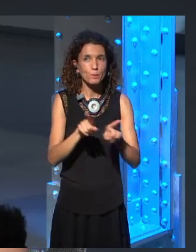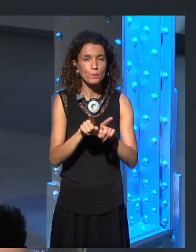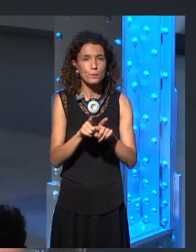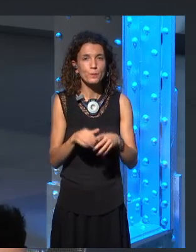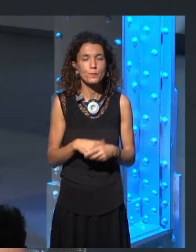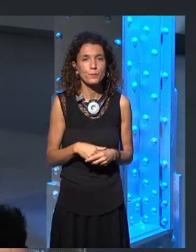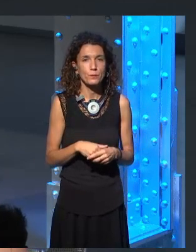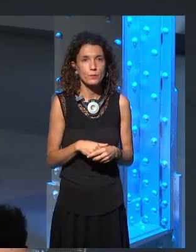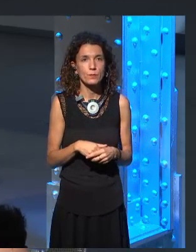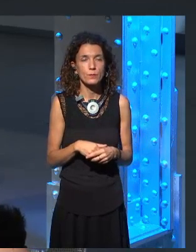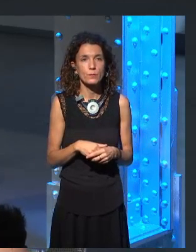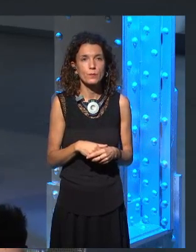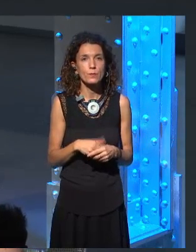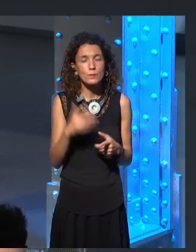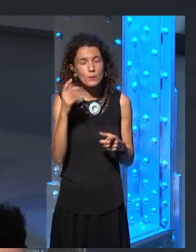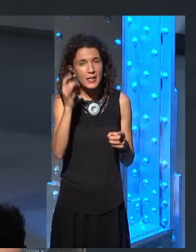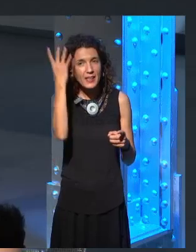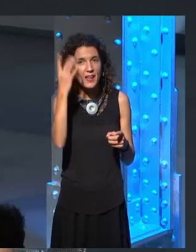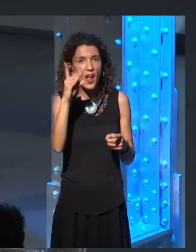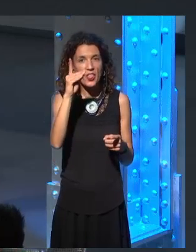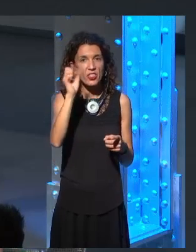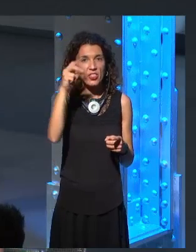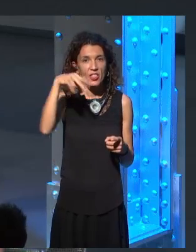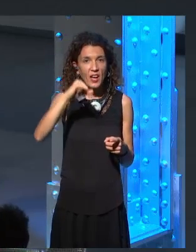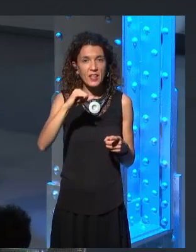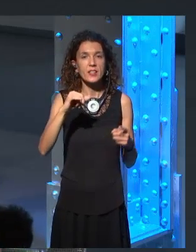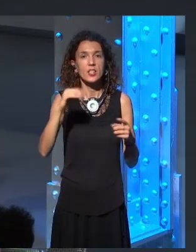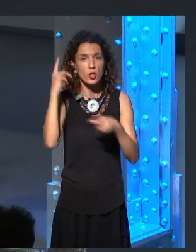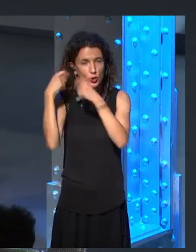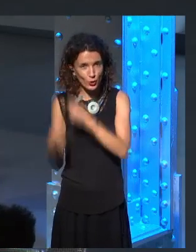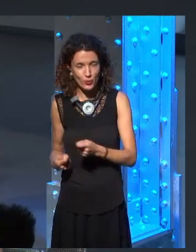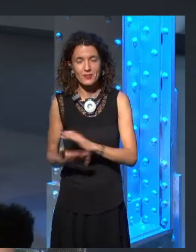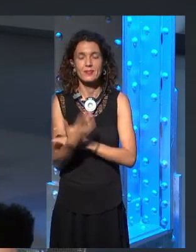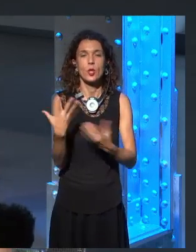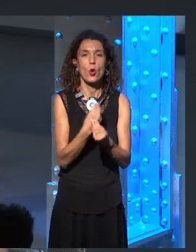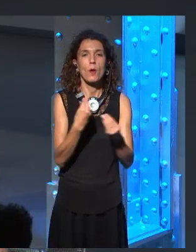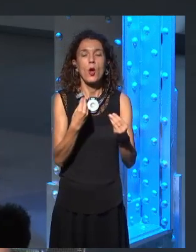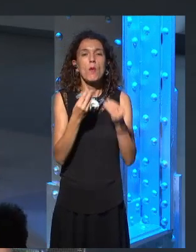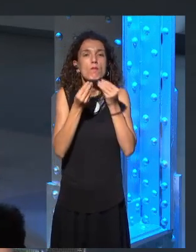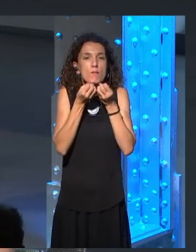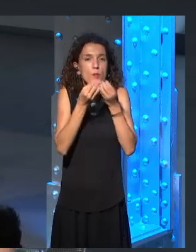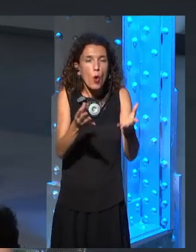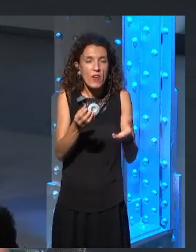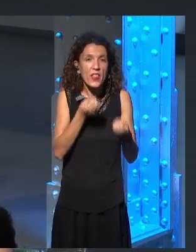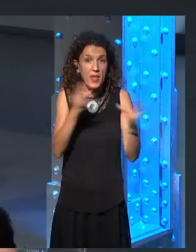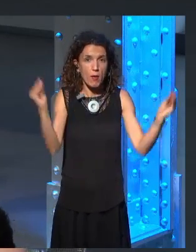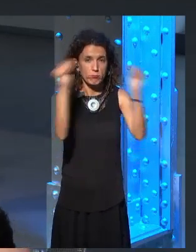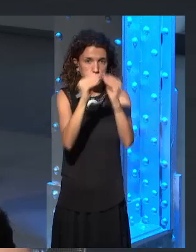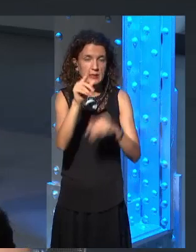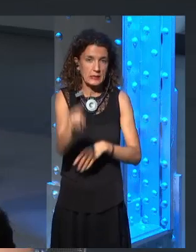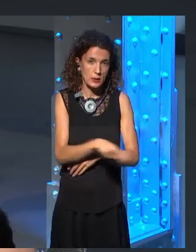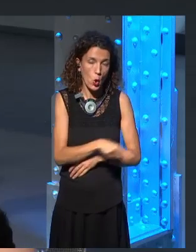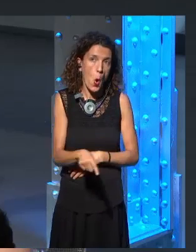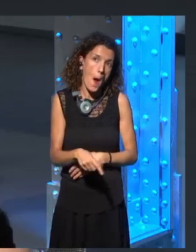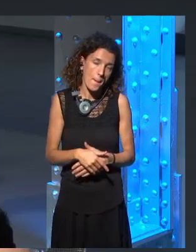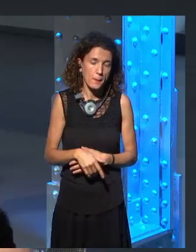prophecies of, uh, Azor Ahai. And since it seems like Azor Ahai and the prince was promised is one and the